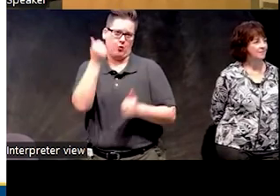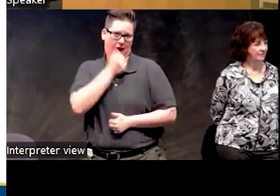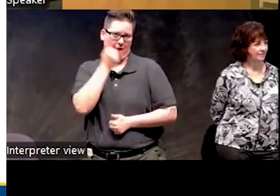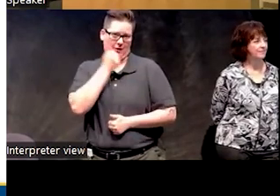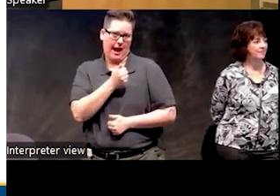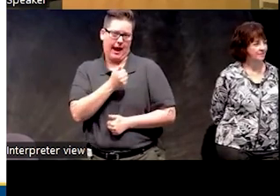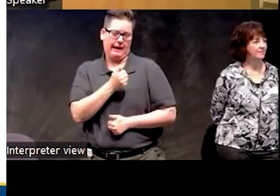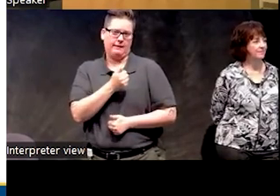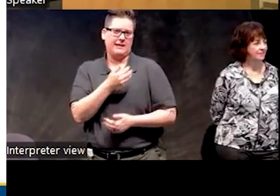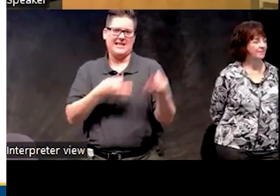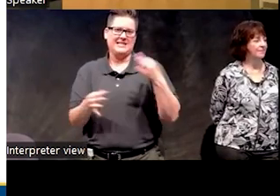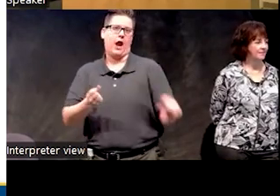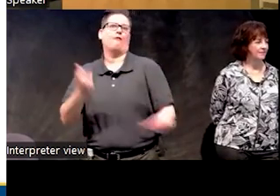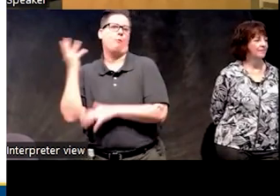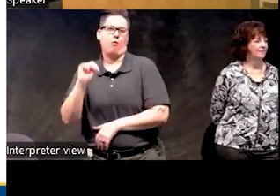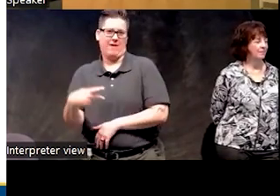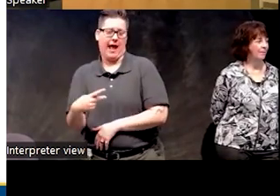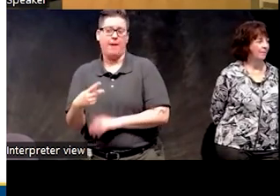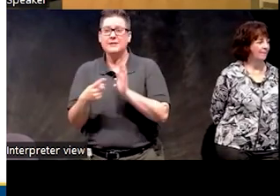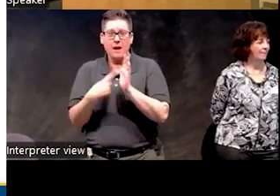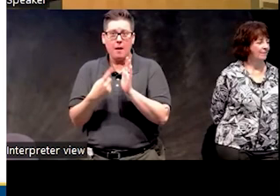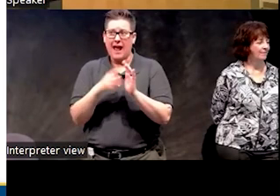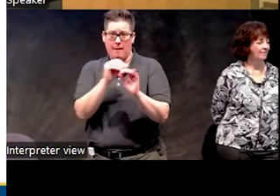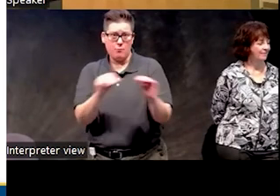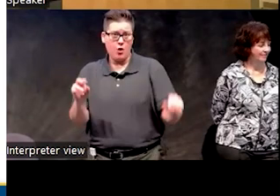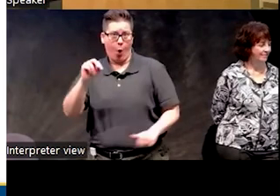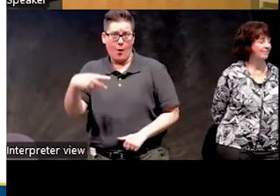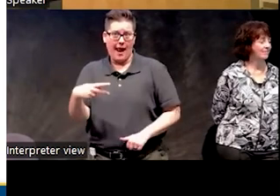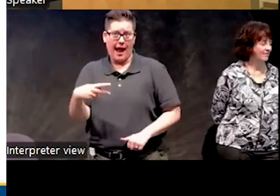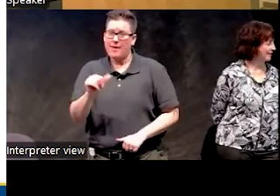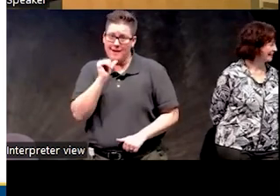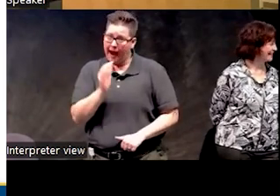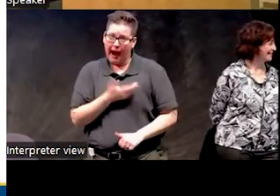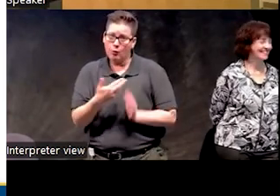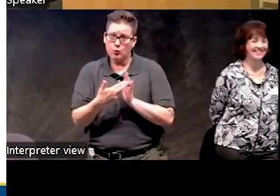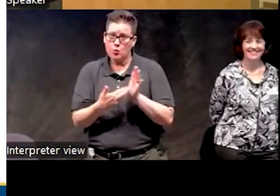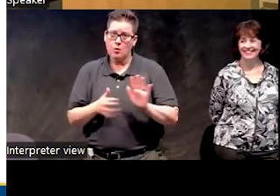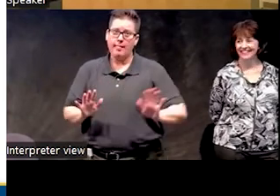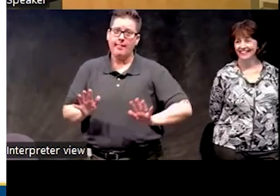no naps at all, which Leisha brought up early, like sometimes no napping is, is not the rule. Right.